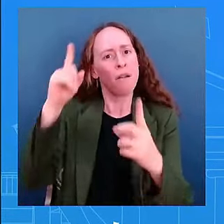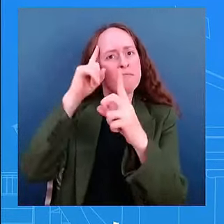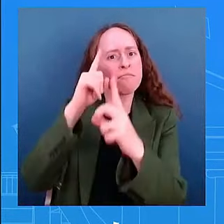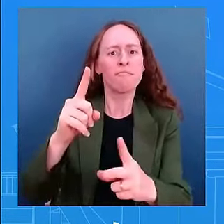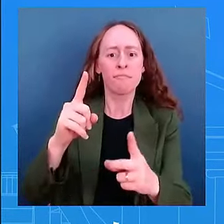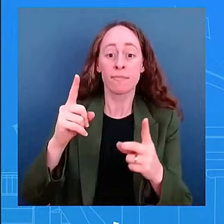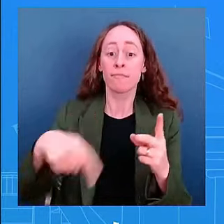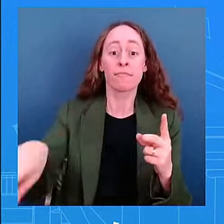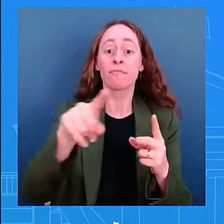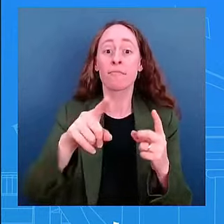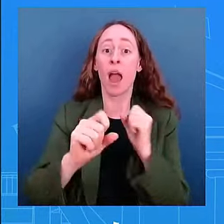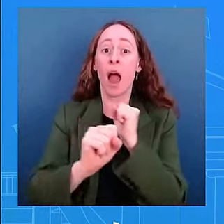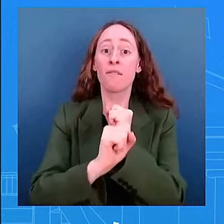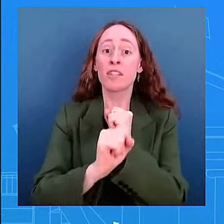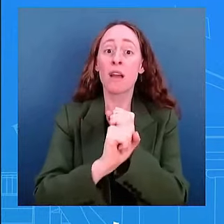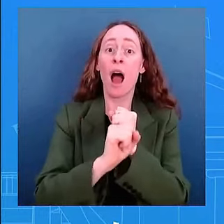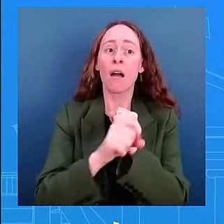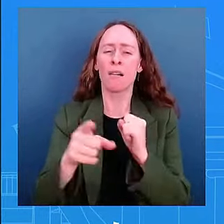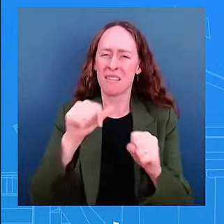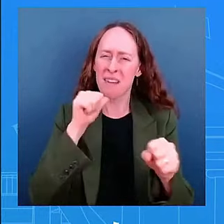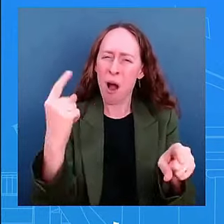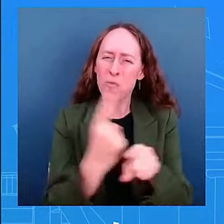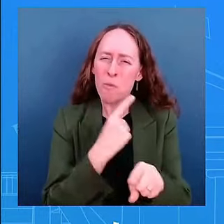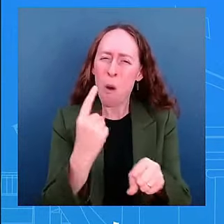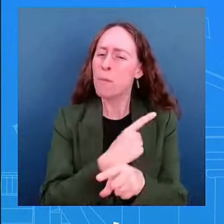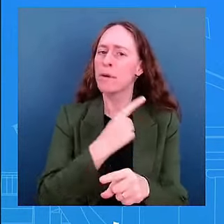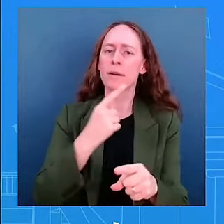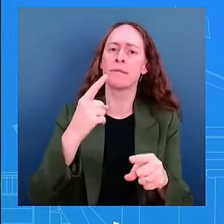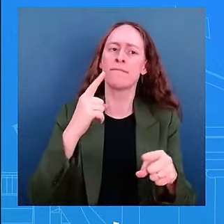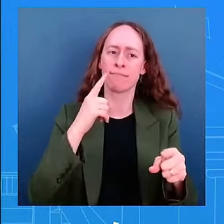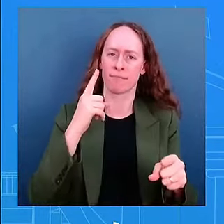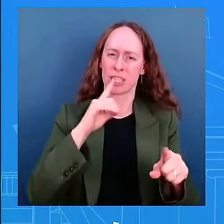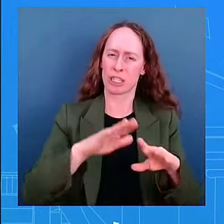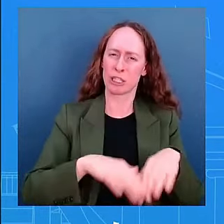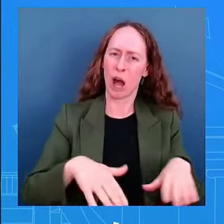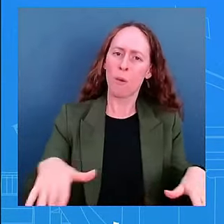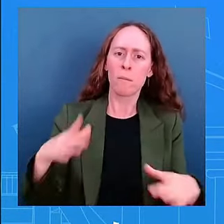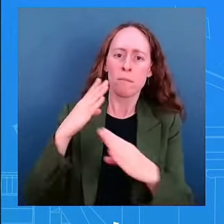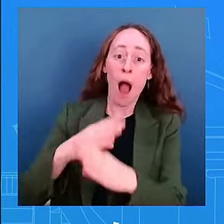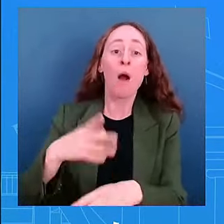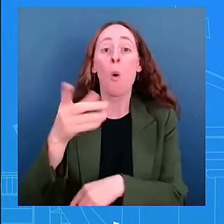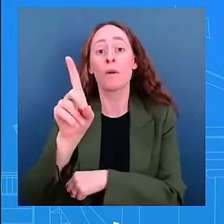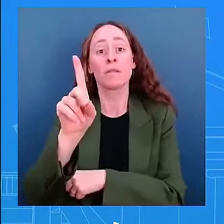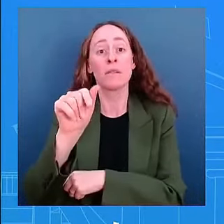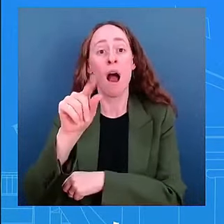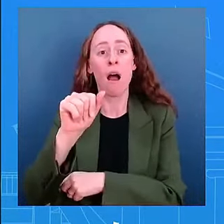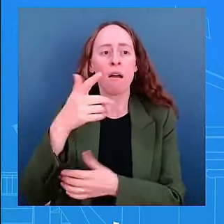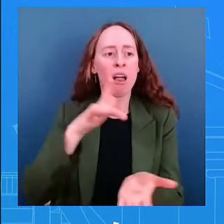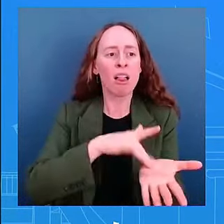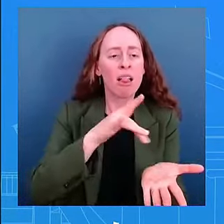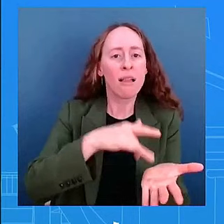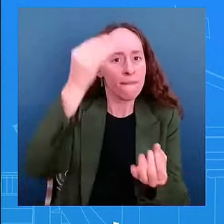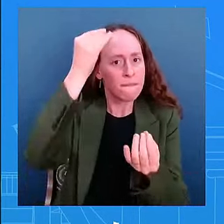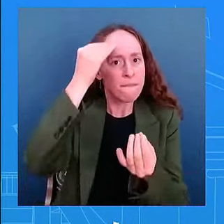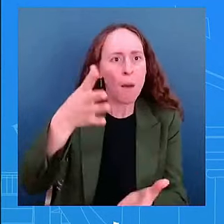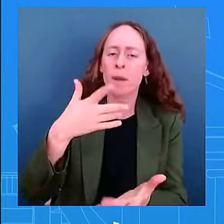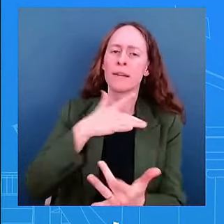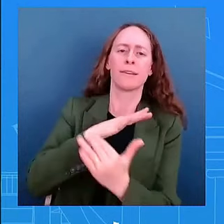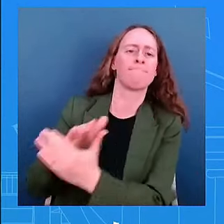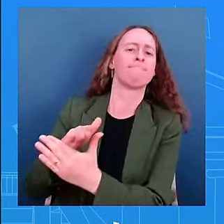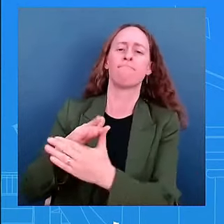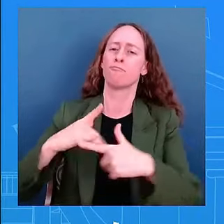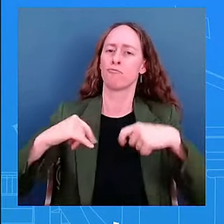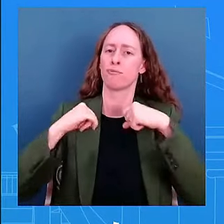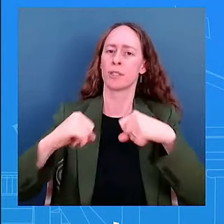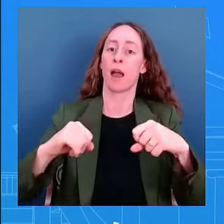collecting personal data on our children as the president said our kids have been waiting too long for the safety and